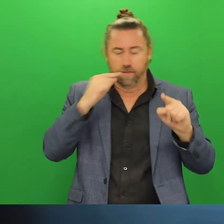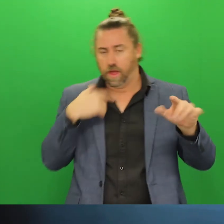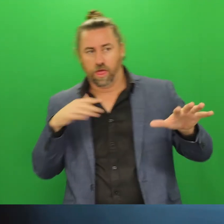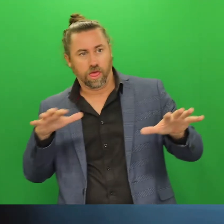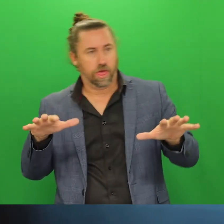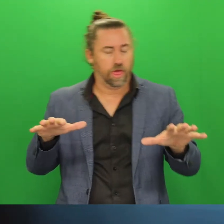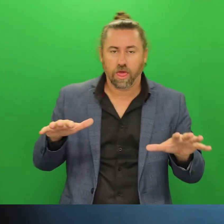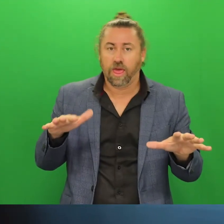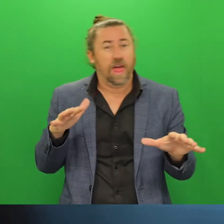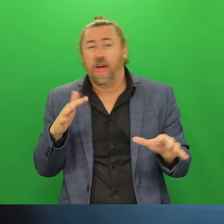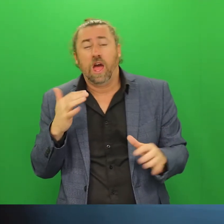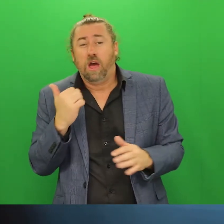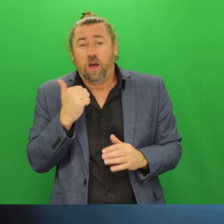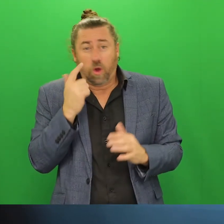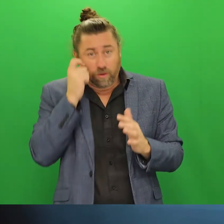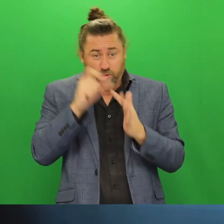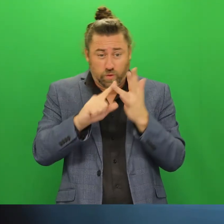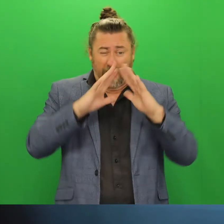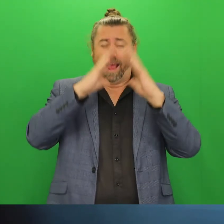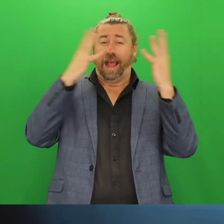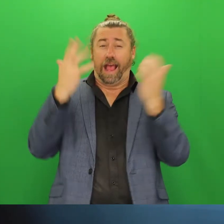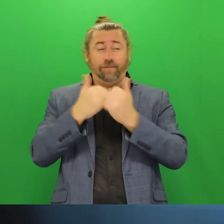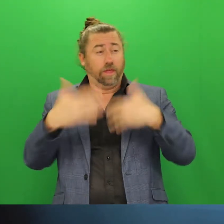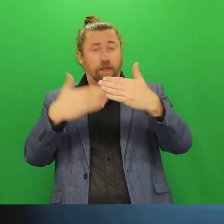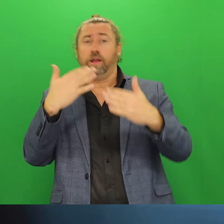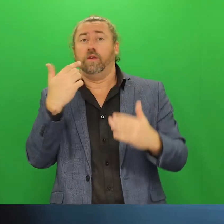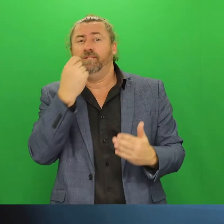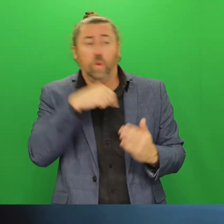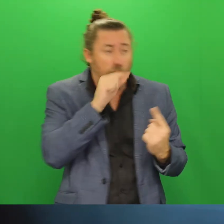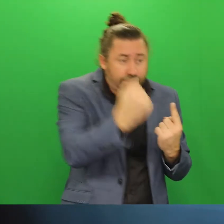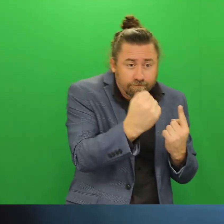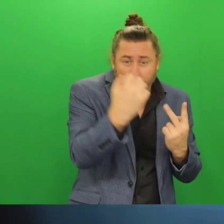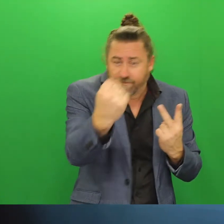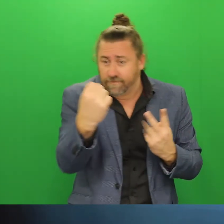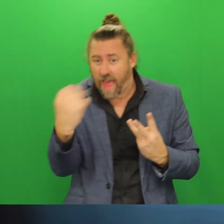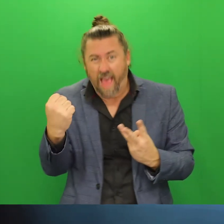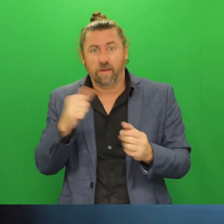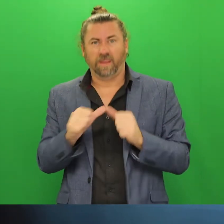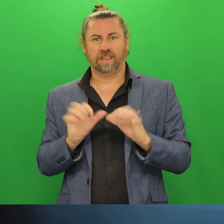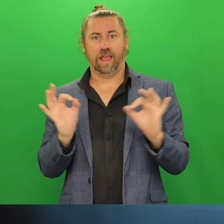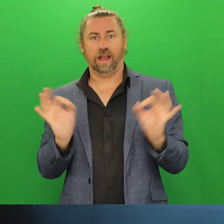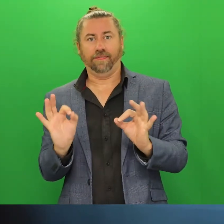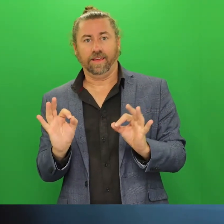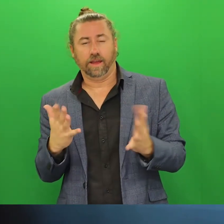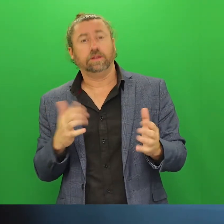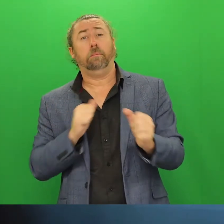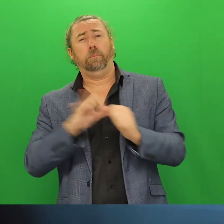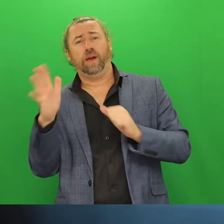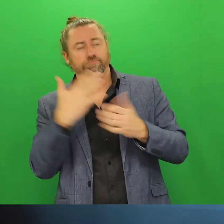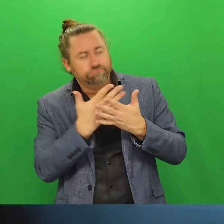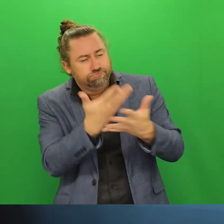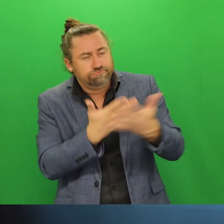helps. So even if you can do a few things of those is a good idea. But ultimately, talk to your GP, talk to your health provider,